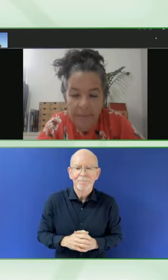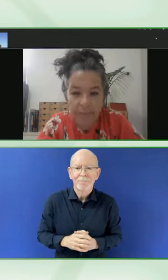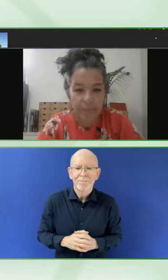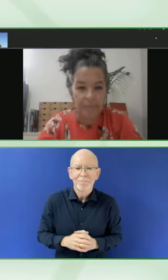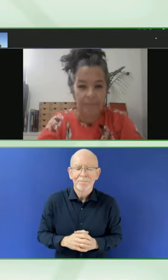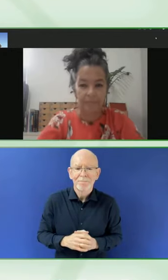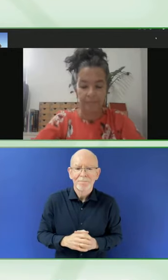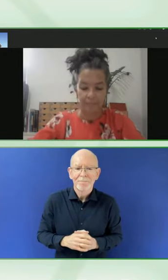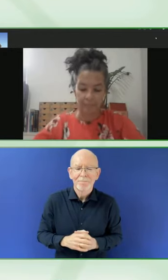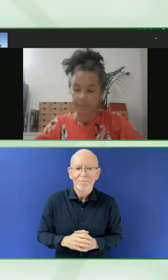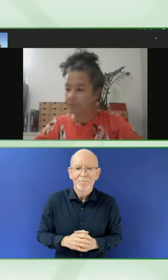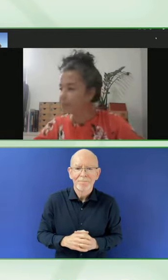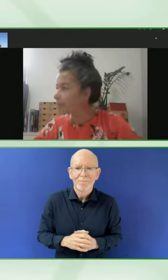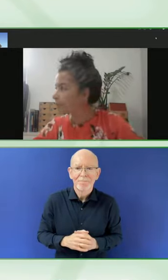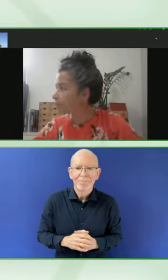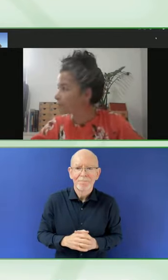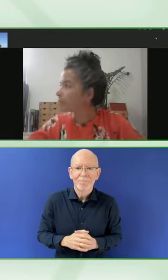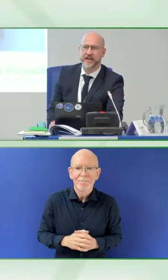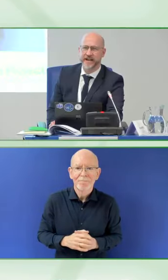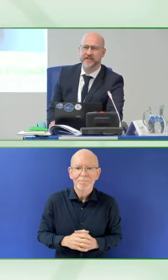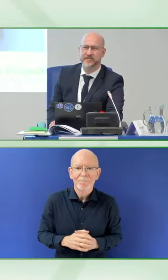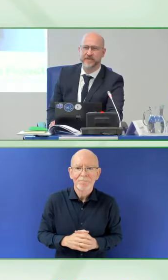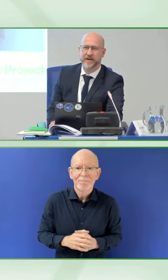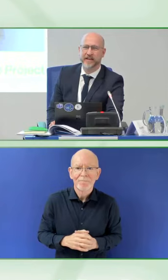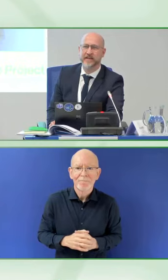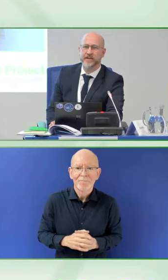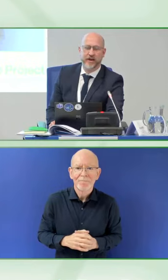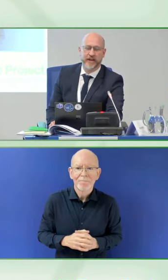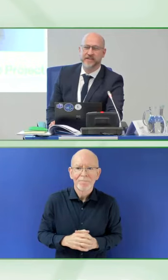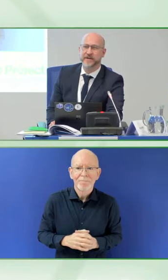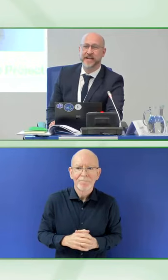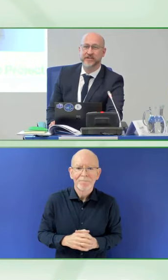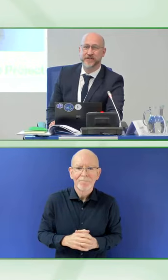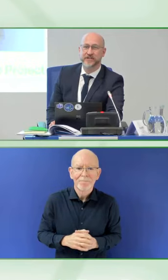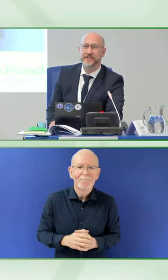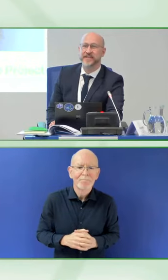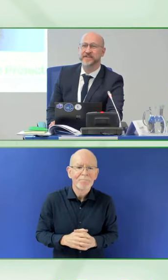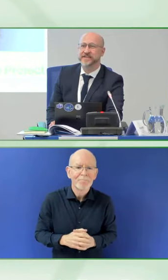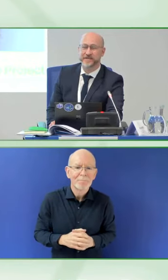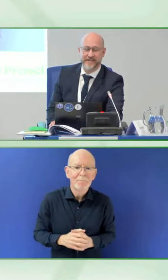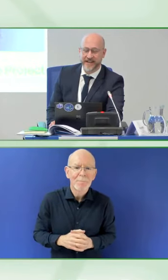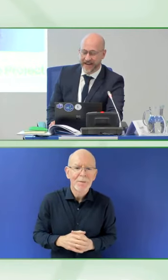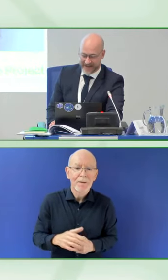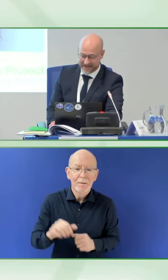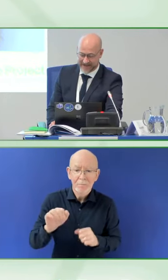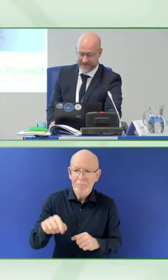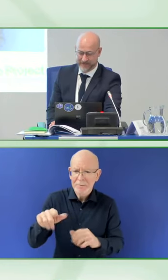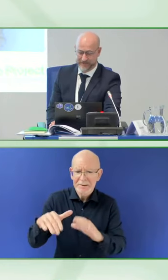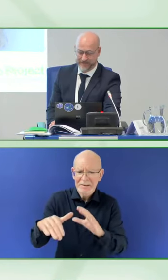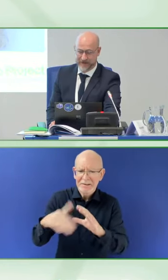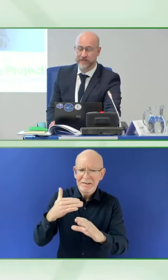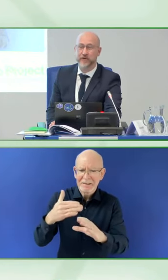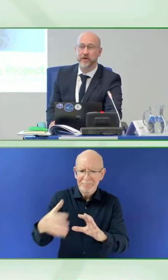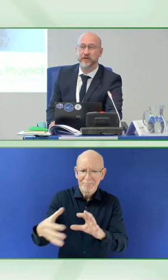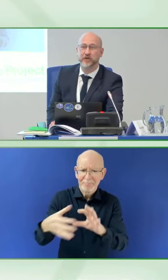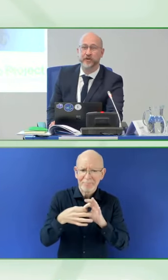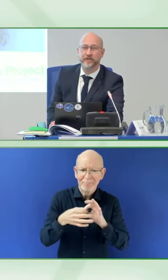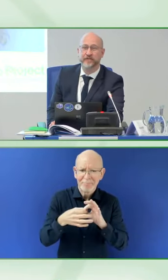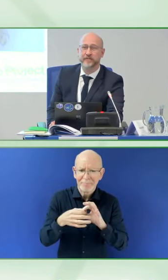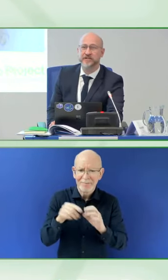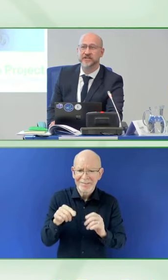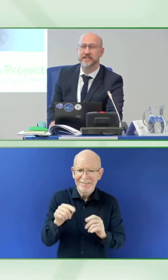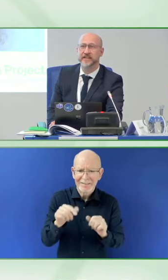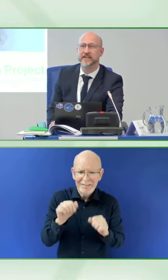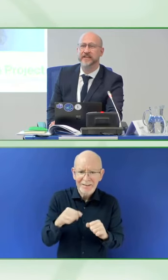Okay. When we get to the question section later, we will try again to replay it. Okay, so my next question to the AV team is, is Pablo on the